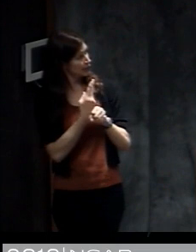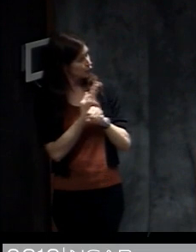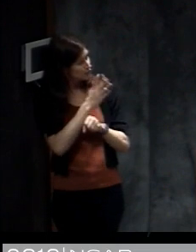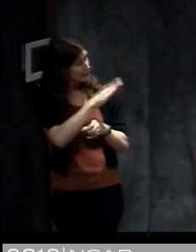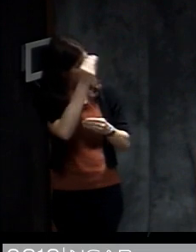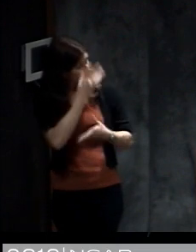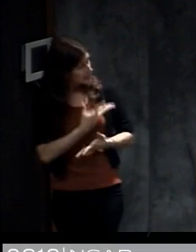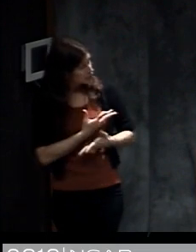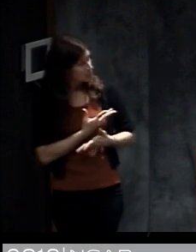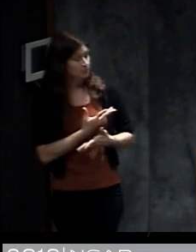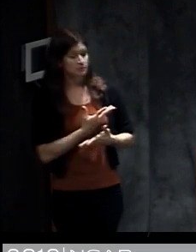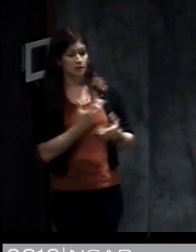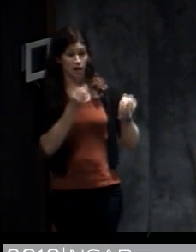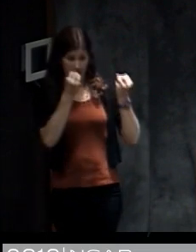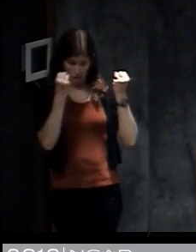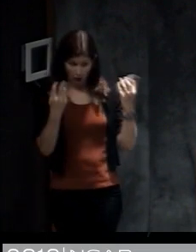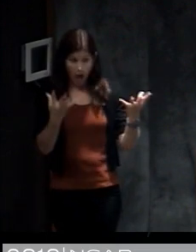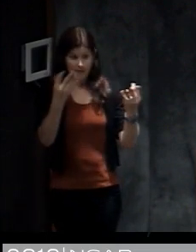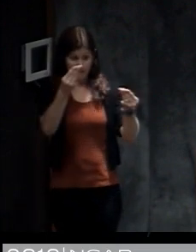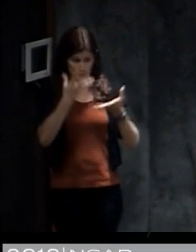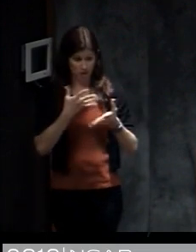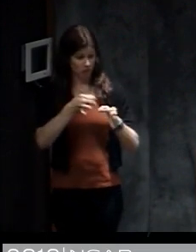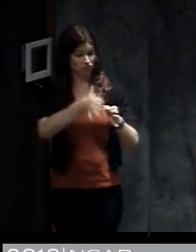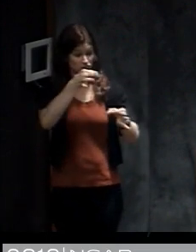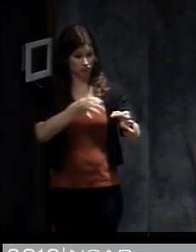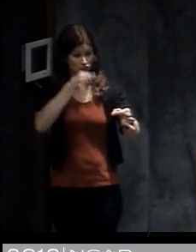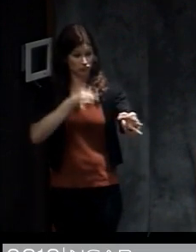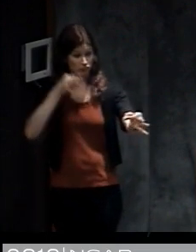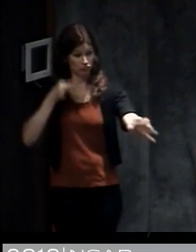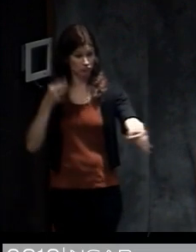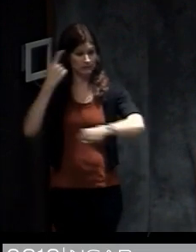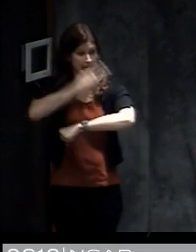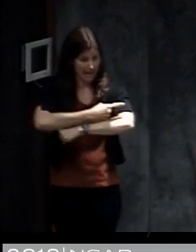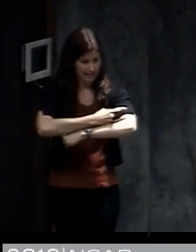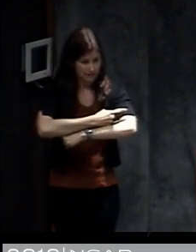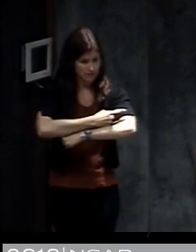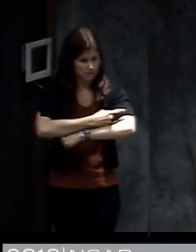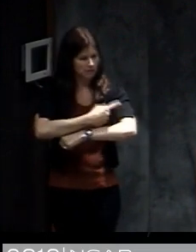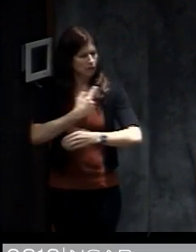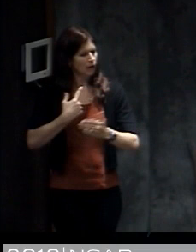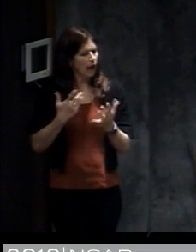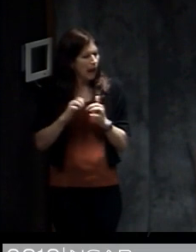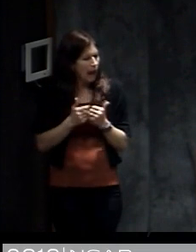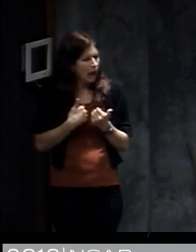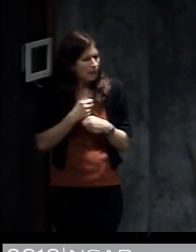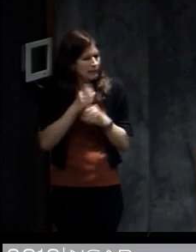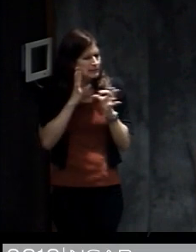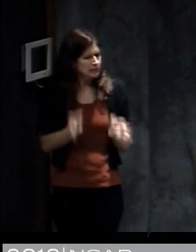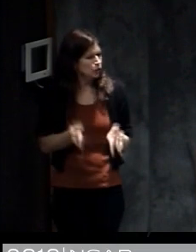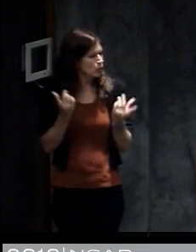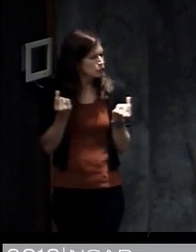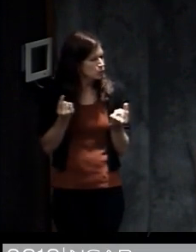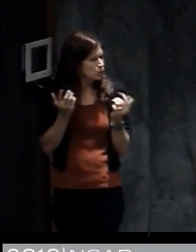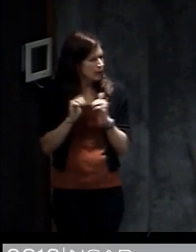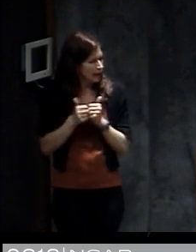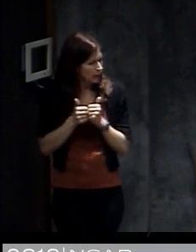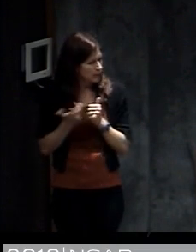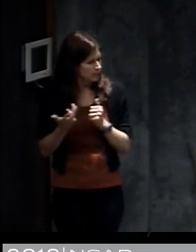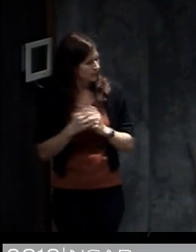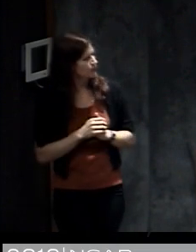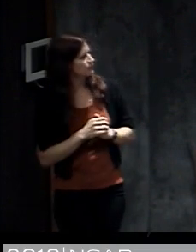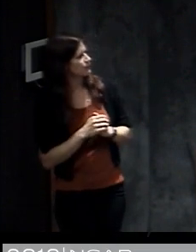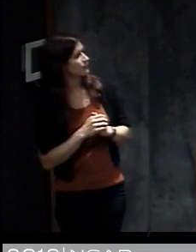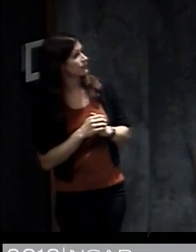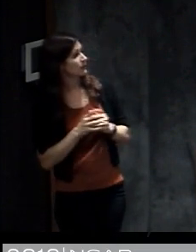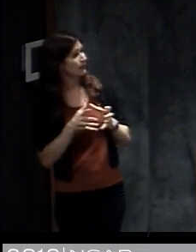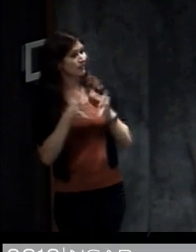a lot of information about the storm as it approached days in advance. What do they think about that information? How did they make decisions about what to do? So we found that